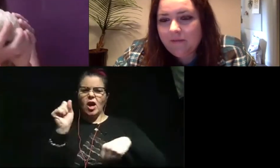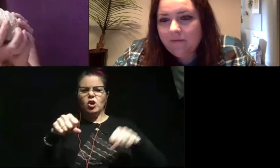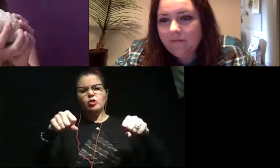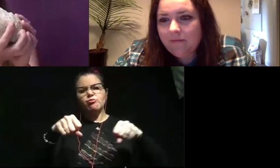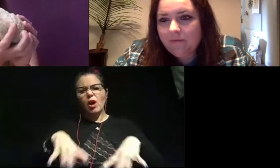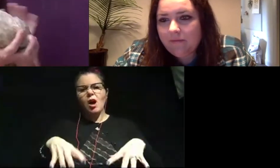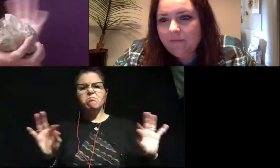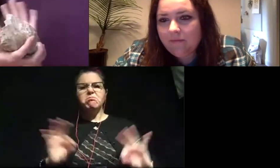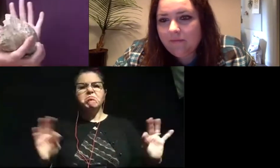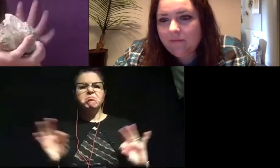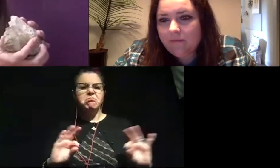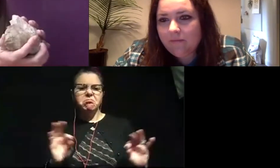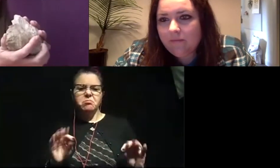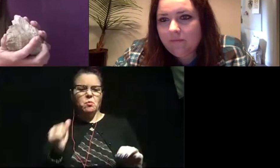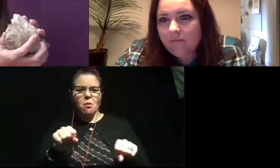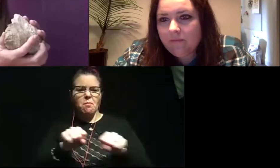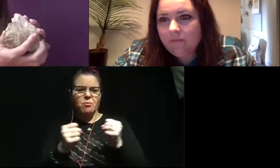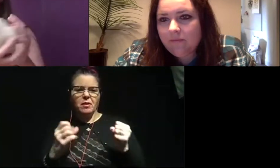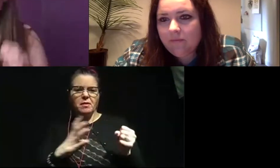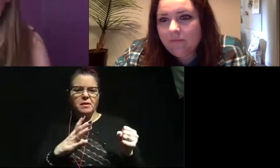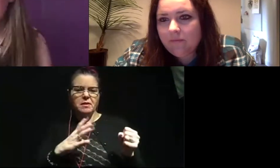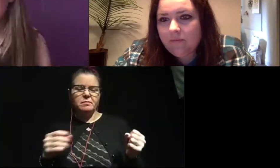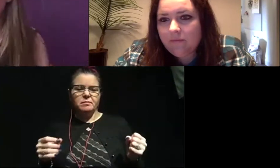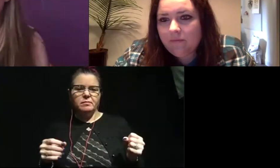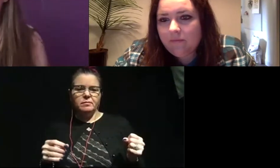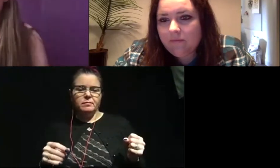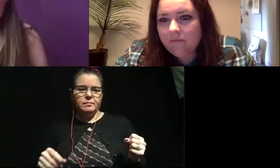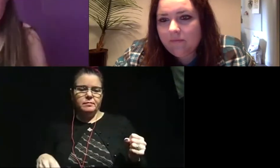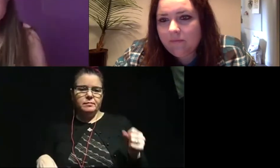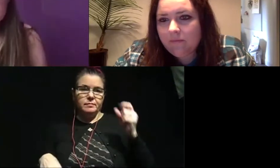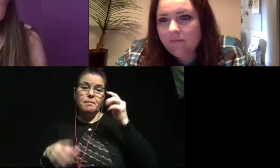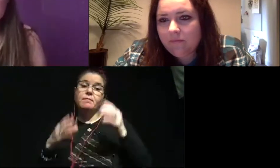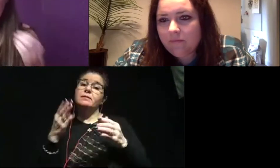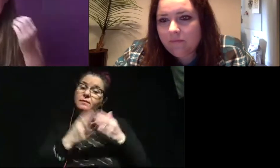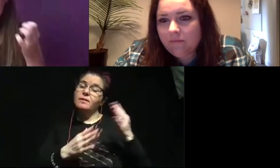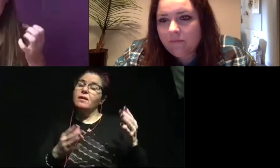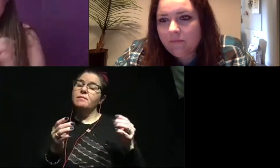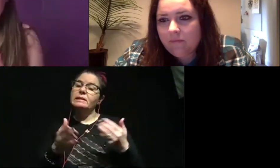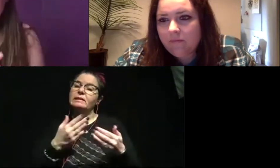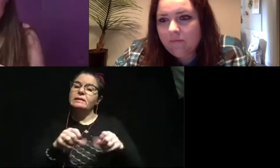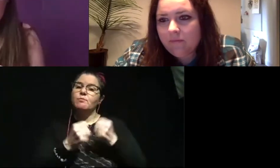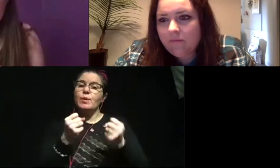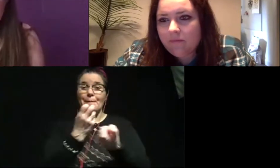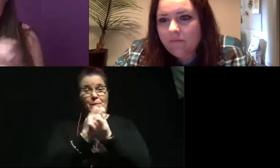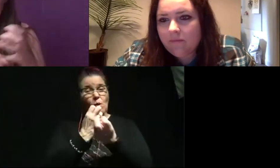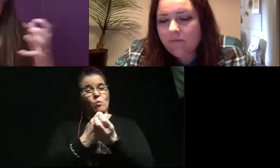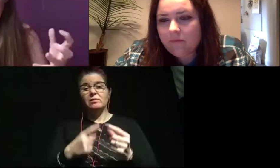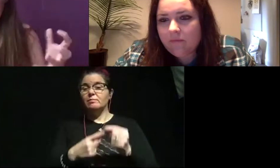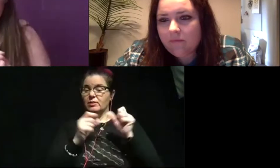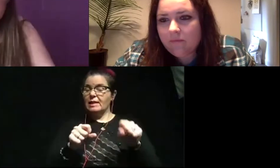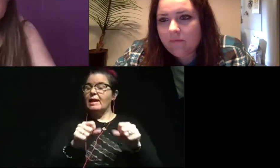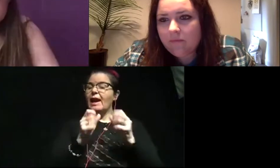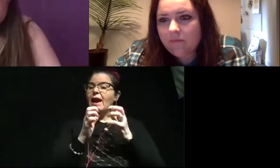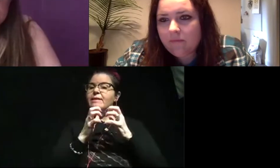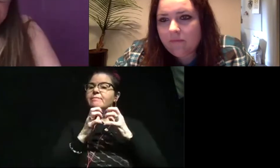probably wouldn't break though. I'm not going to test that hypothesis now. Uh, but some of them are quite delicate. So bones especially can break down